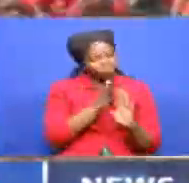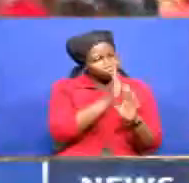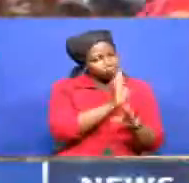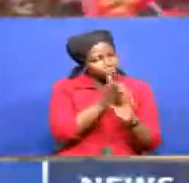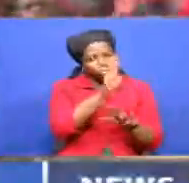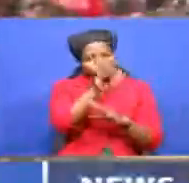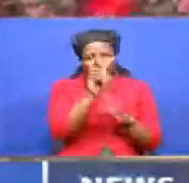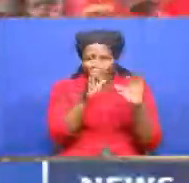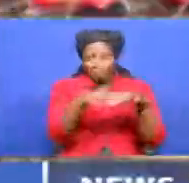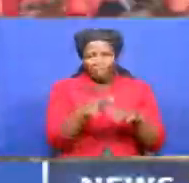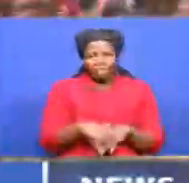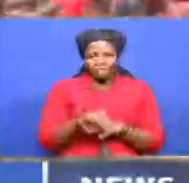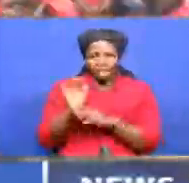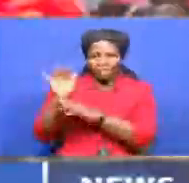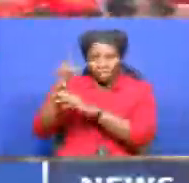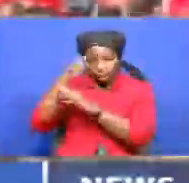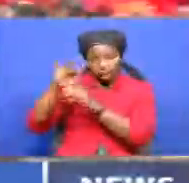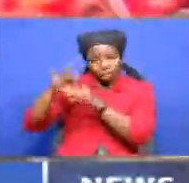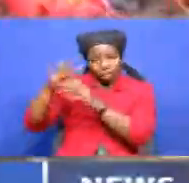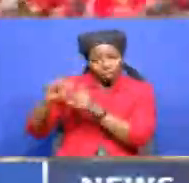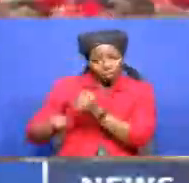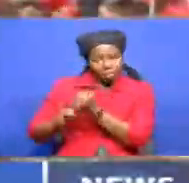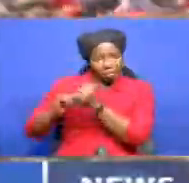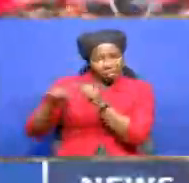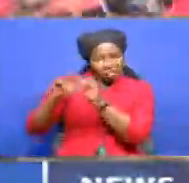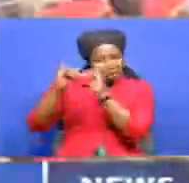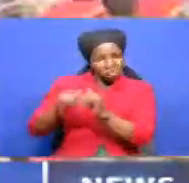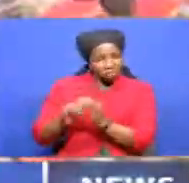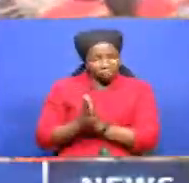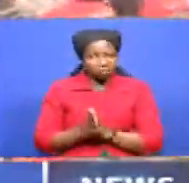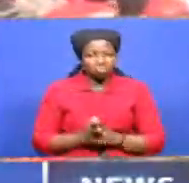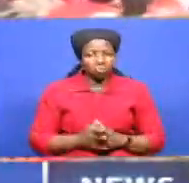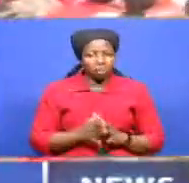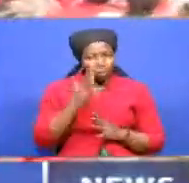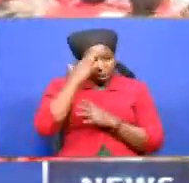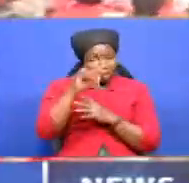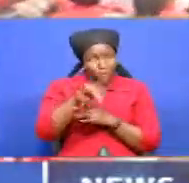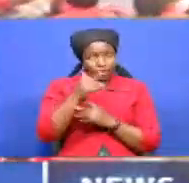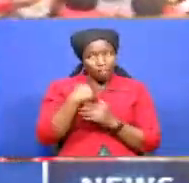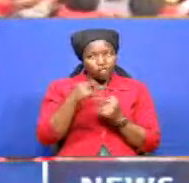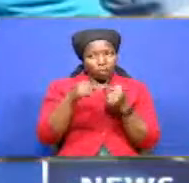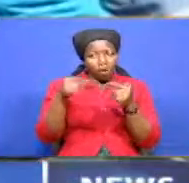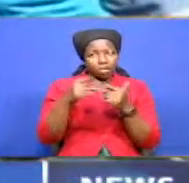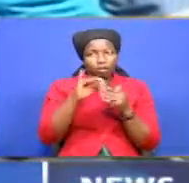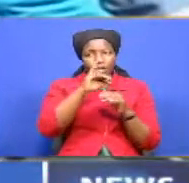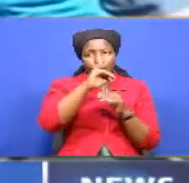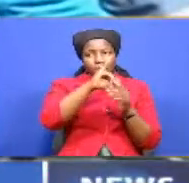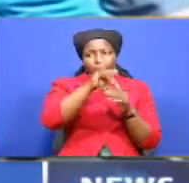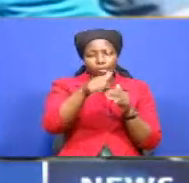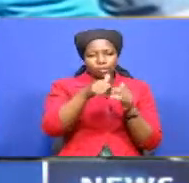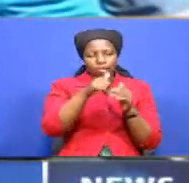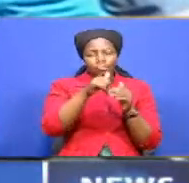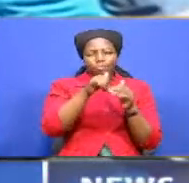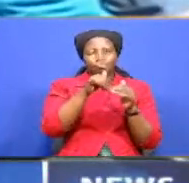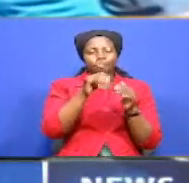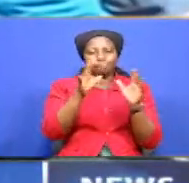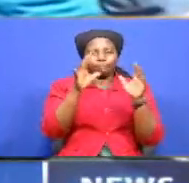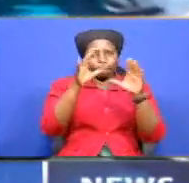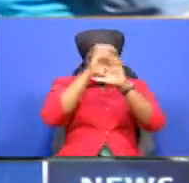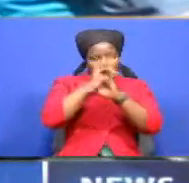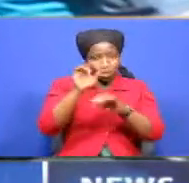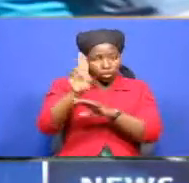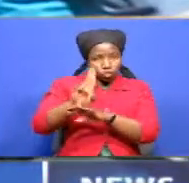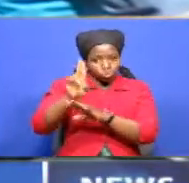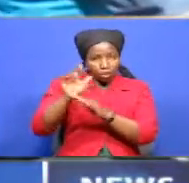the electorate for openly betraying the ideals of the president Uhuru Kenyatta led outfit to believe party is